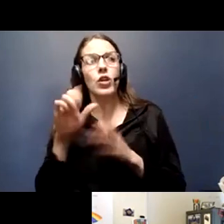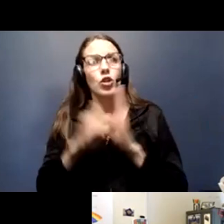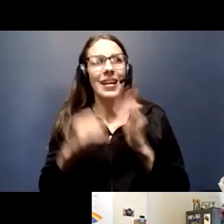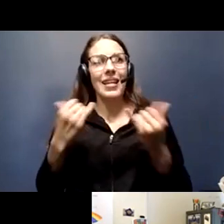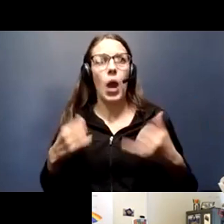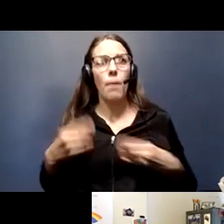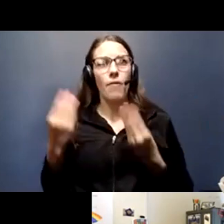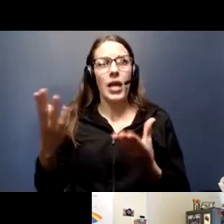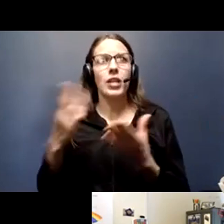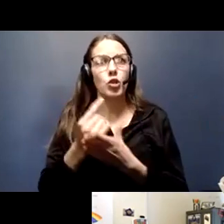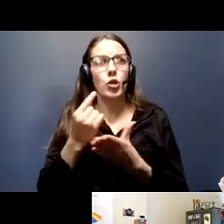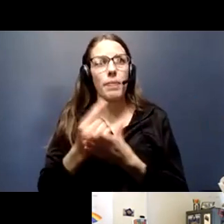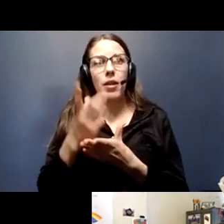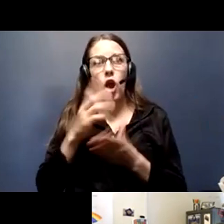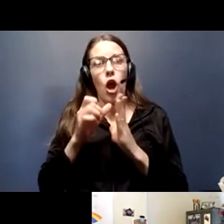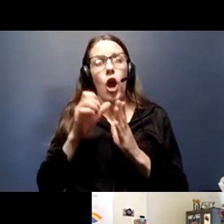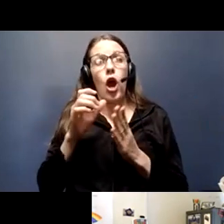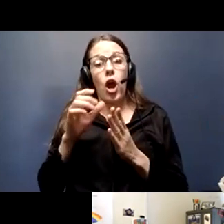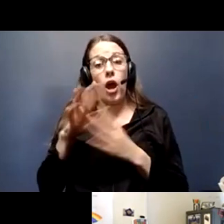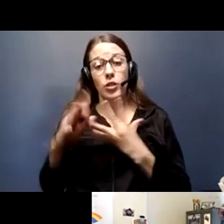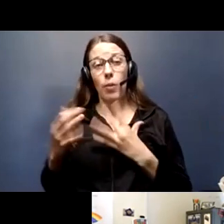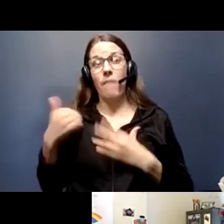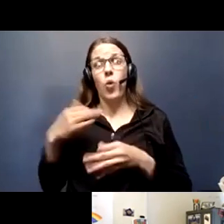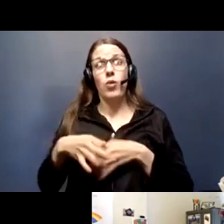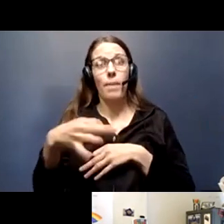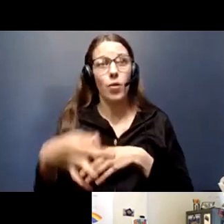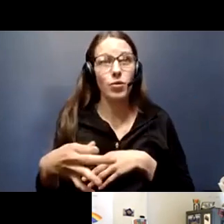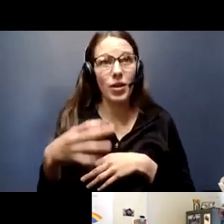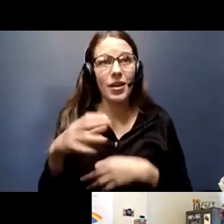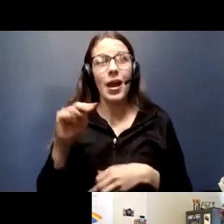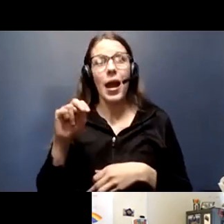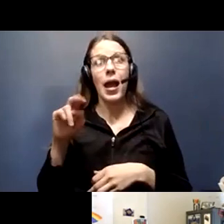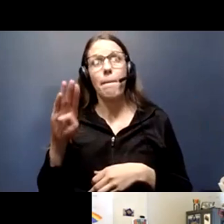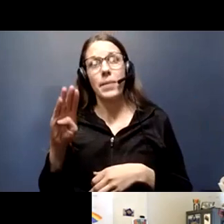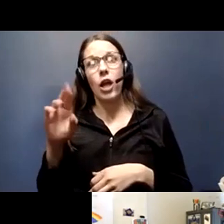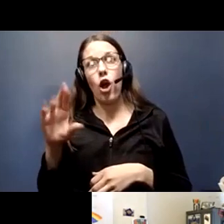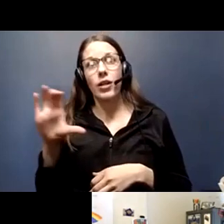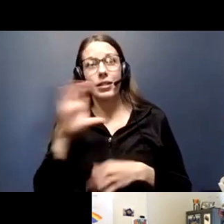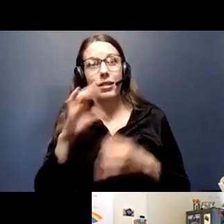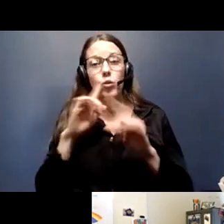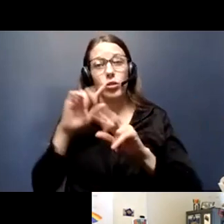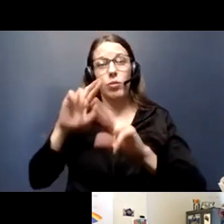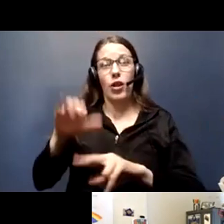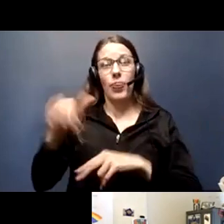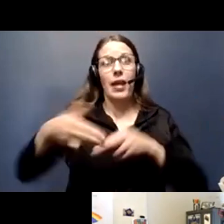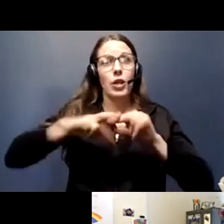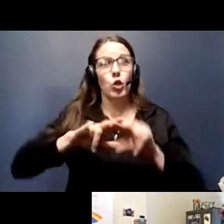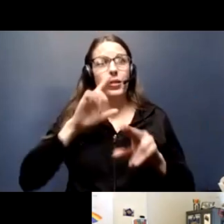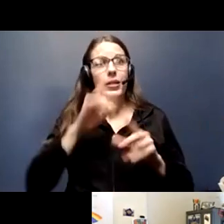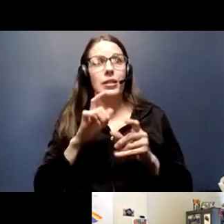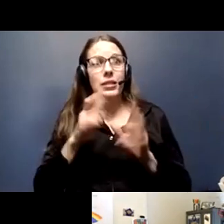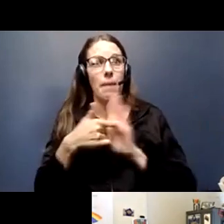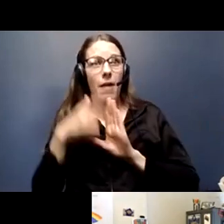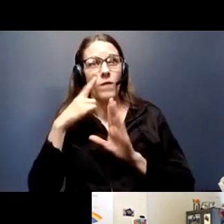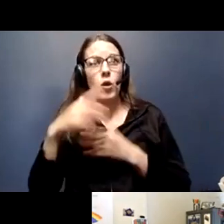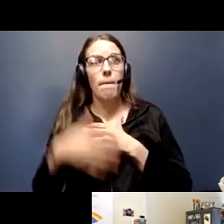were previously postponed. MVRBC is responding to that increase in demand for blood